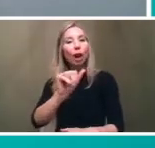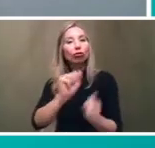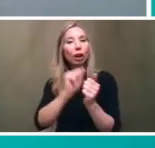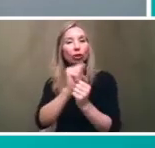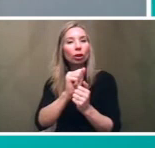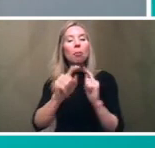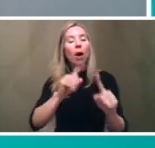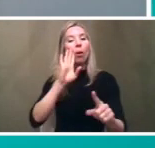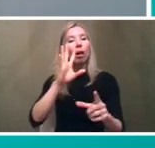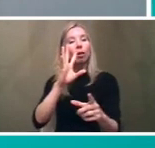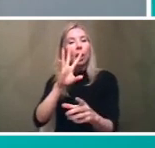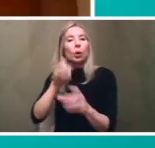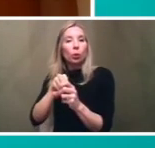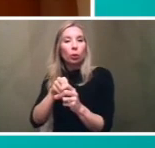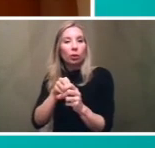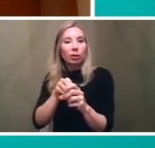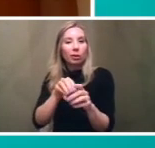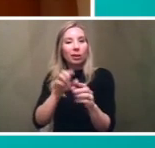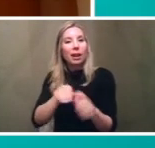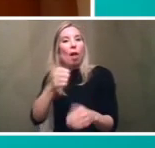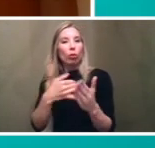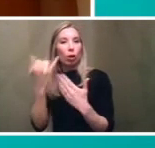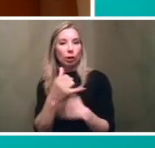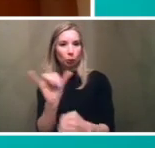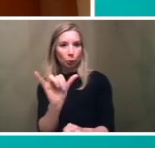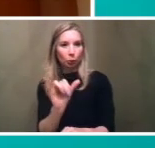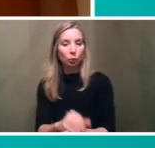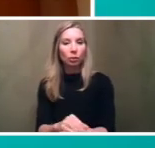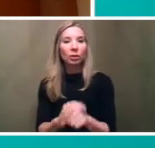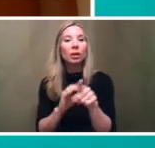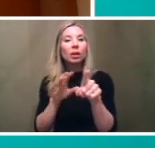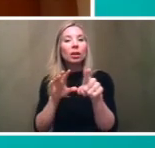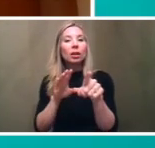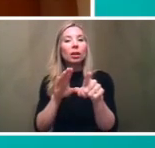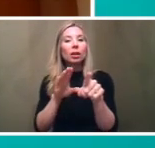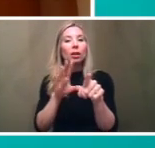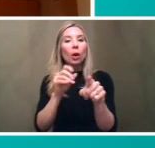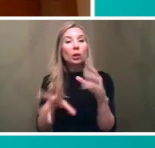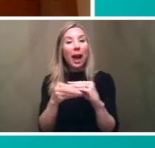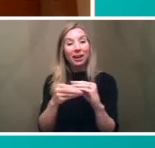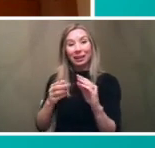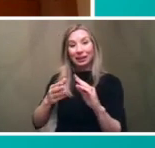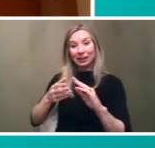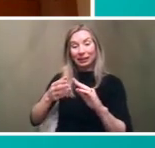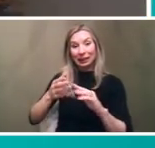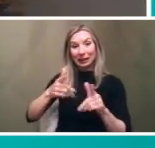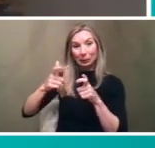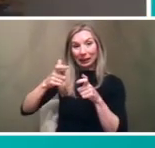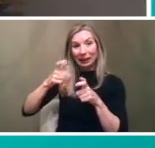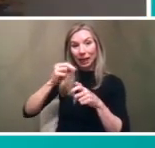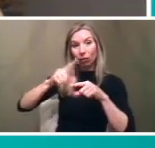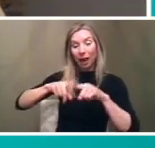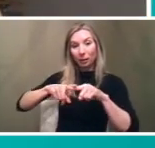alongside this one right and i'll just add that speed and reliability which was at one of the highest